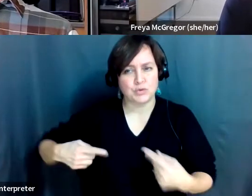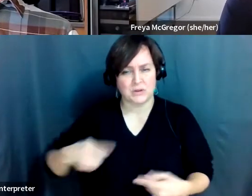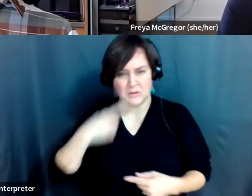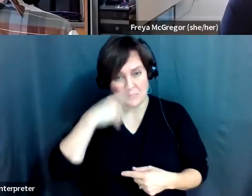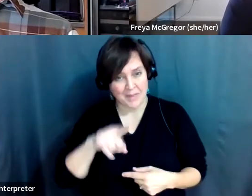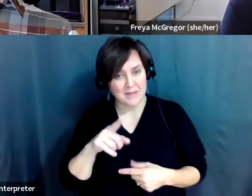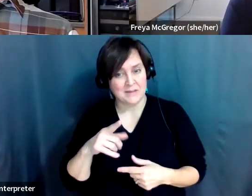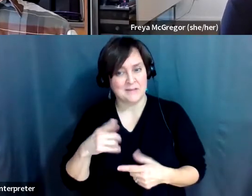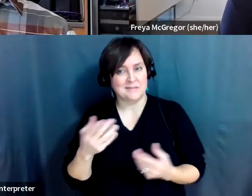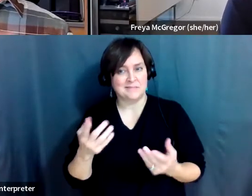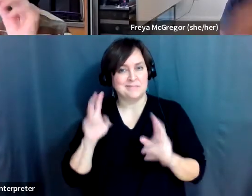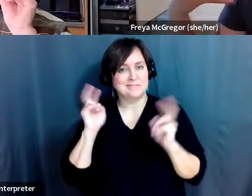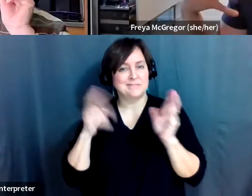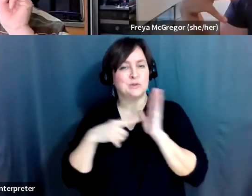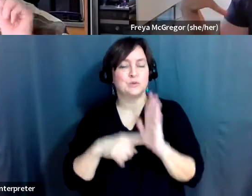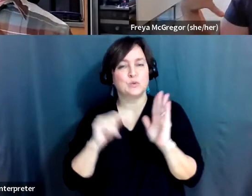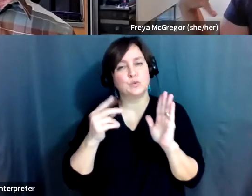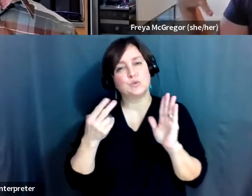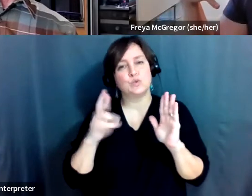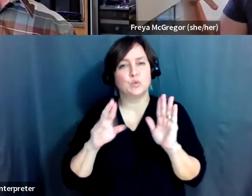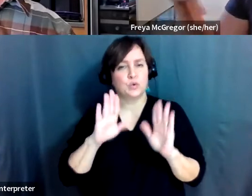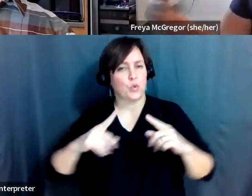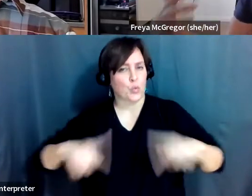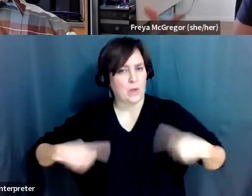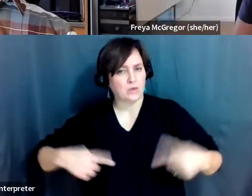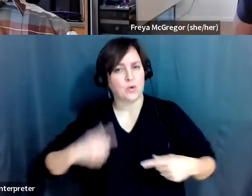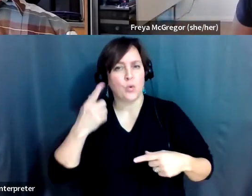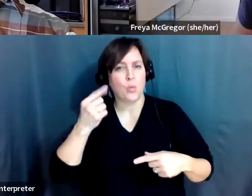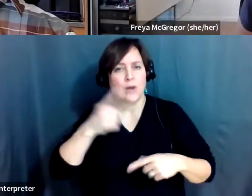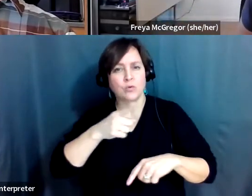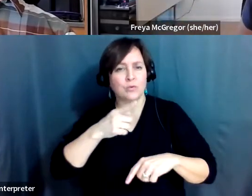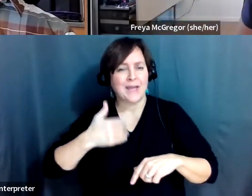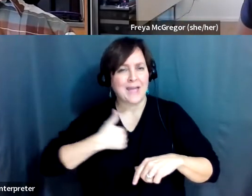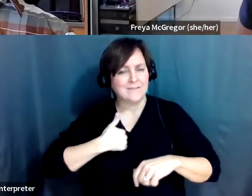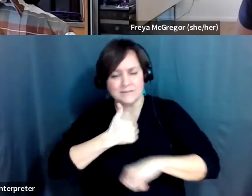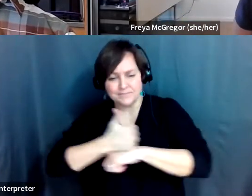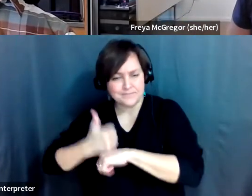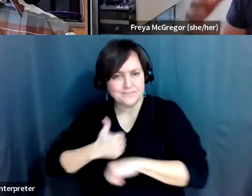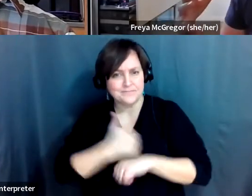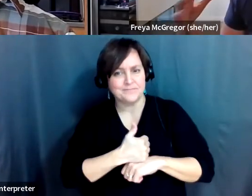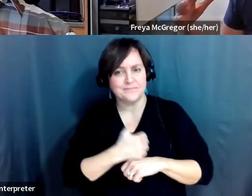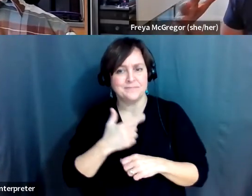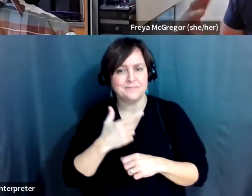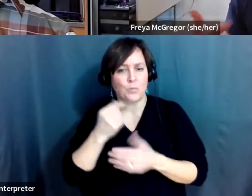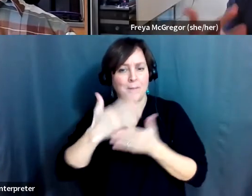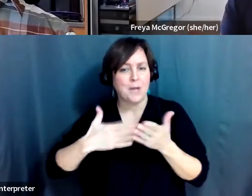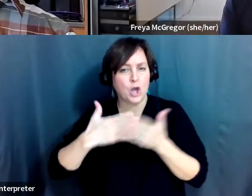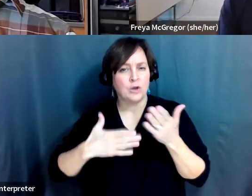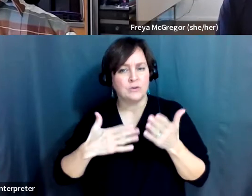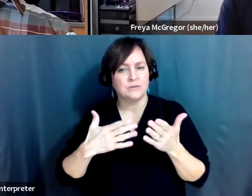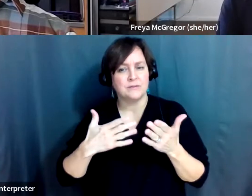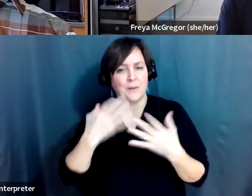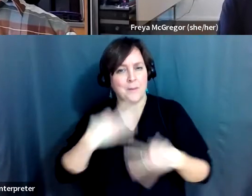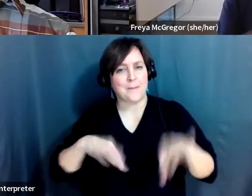of your wheelchair and what components of your wheelchair are particularly